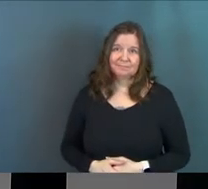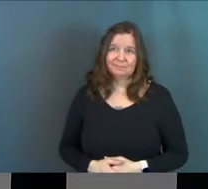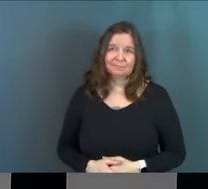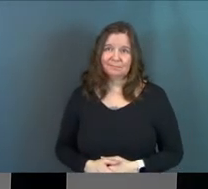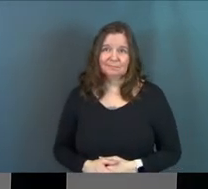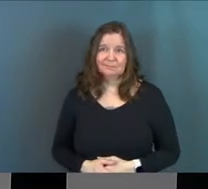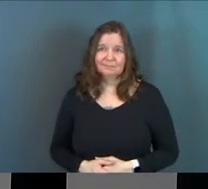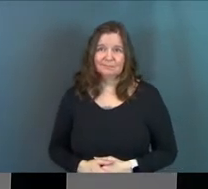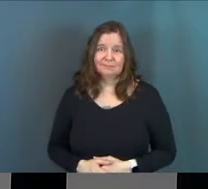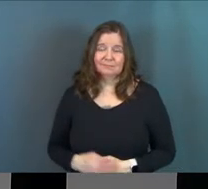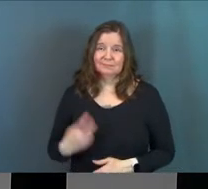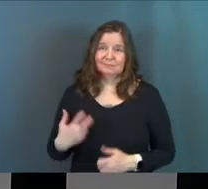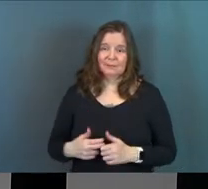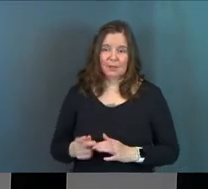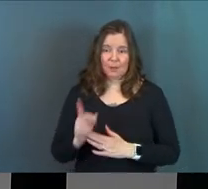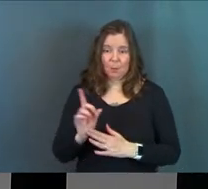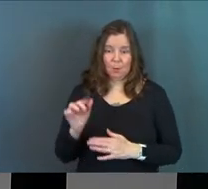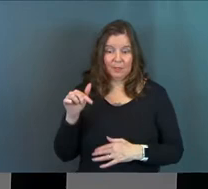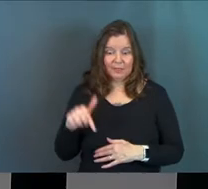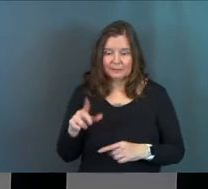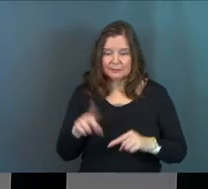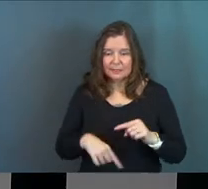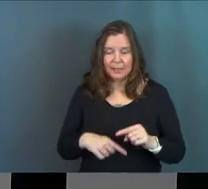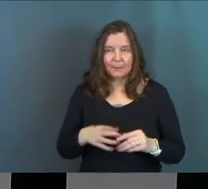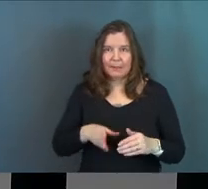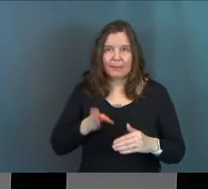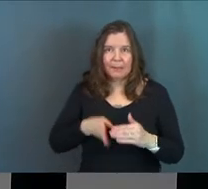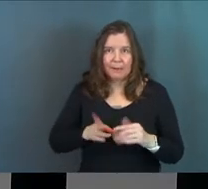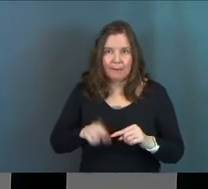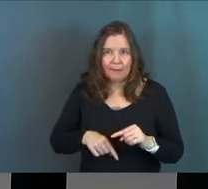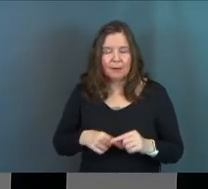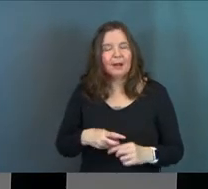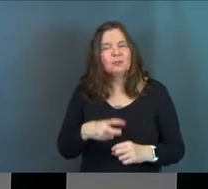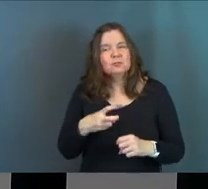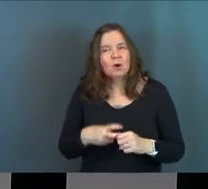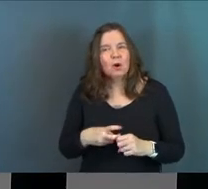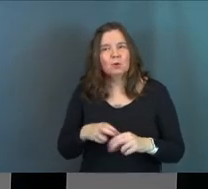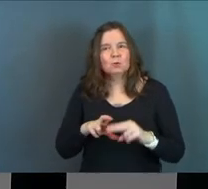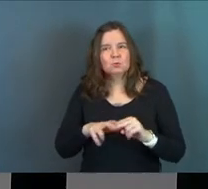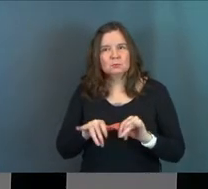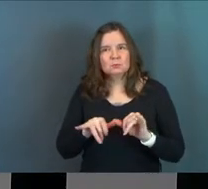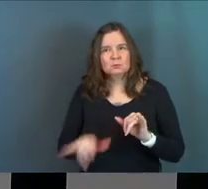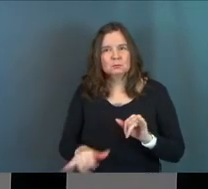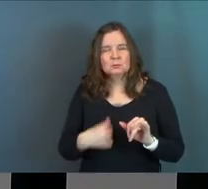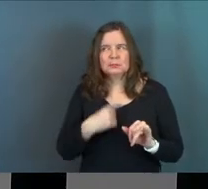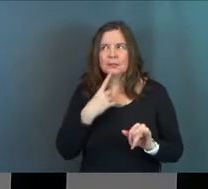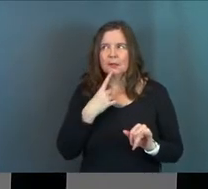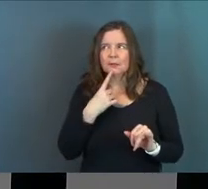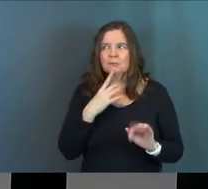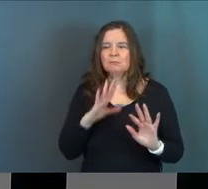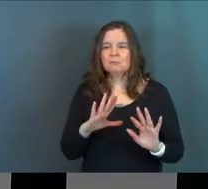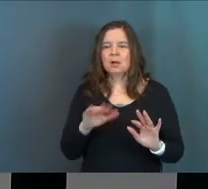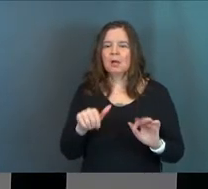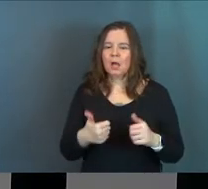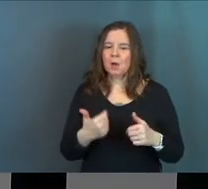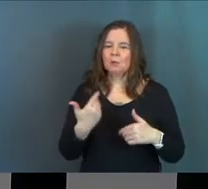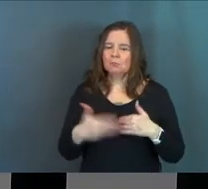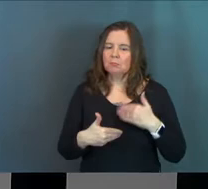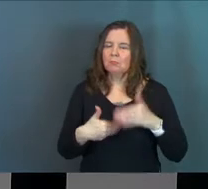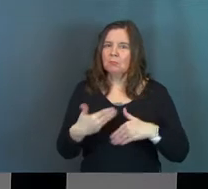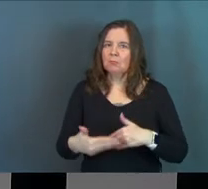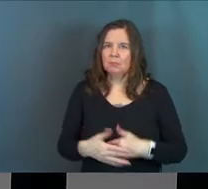We've hit that moment where it's like, this cannot be the end. And it's hard to sit here with this and go, this is how it played out.